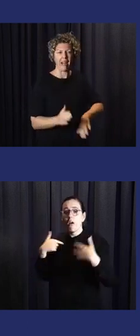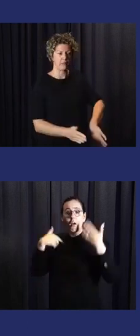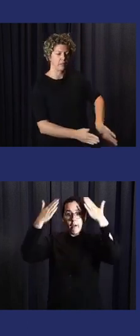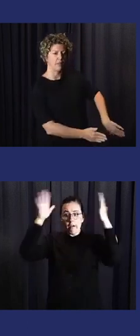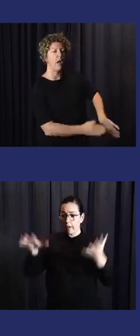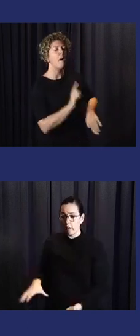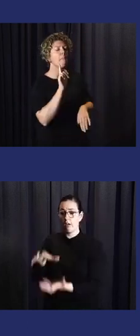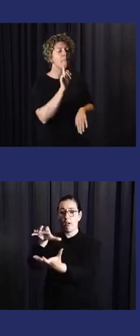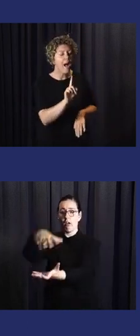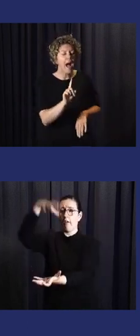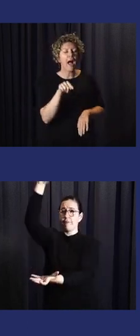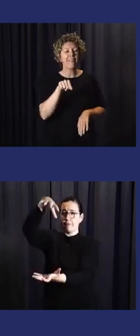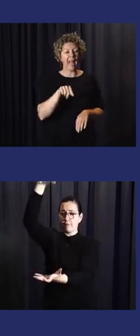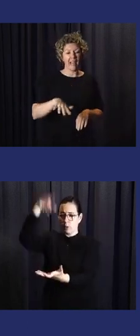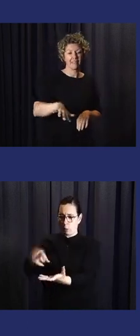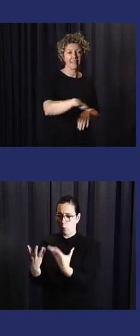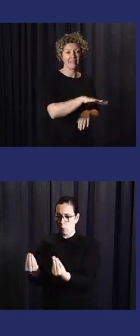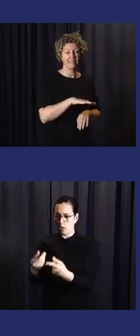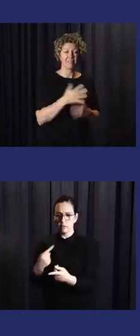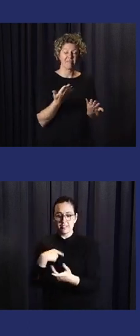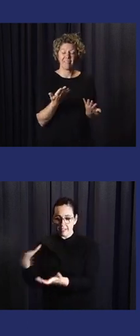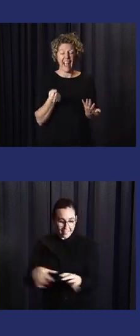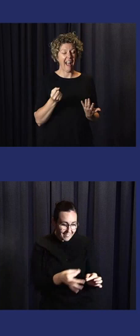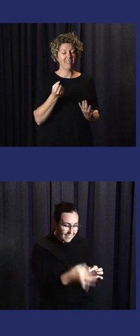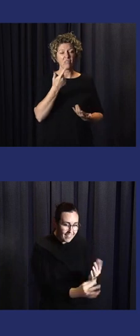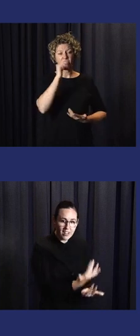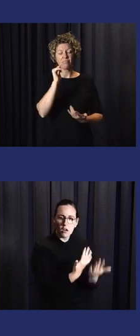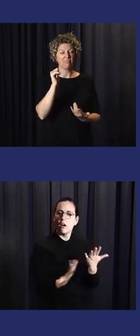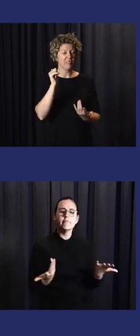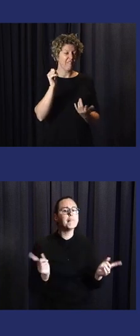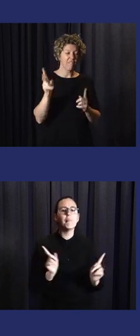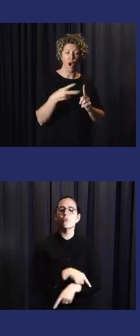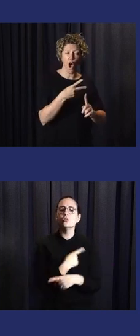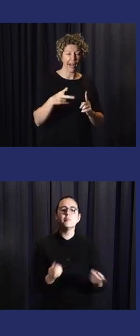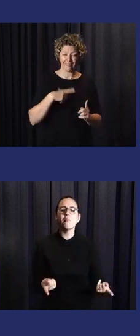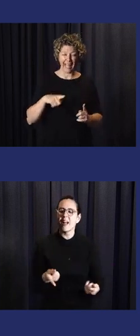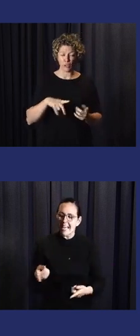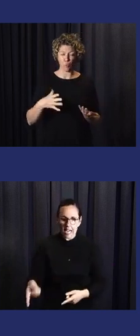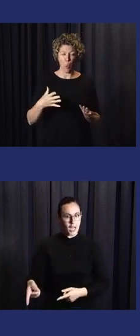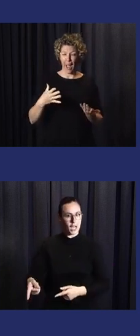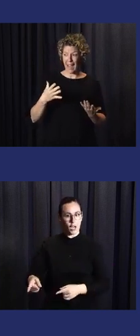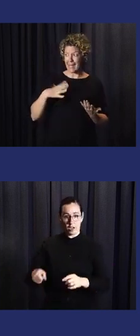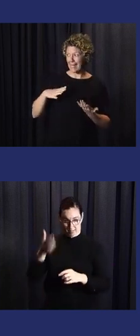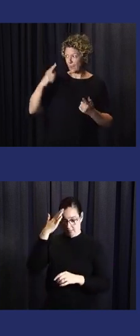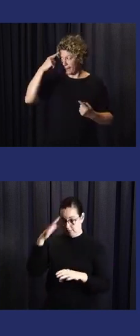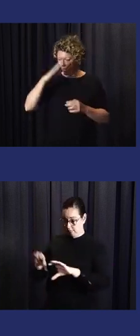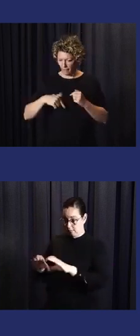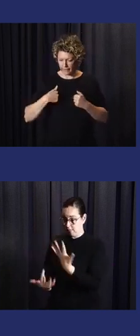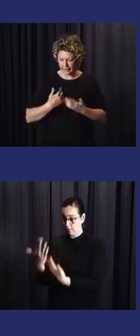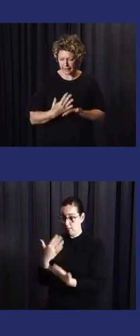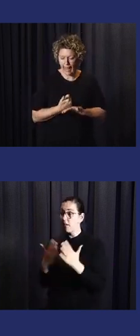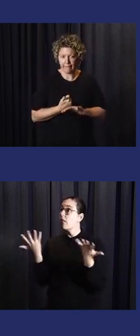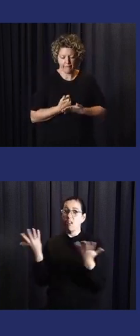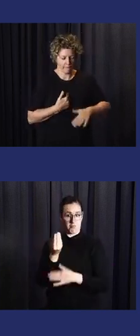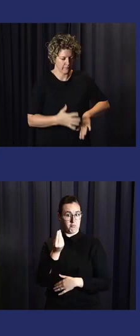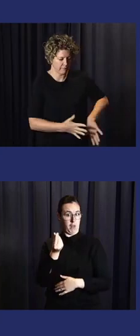security. But it also, in situations where there are high levels and prevalence of violence, it is also a protection issue